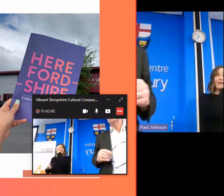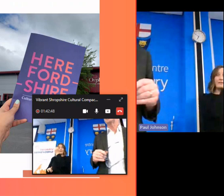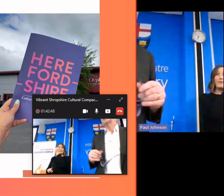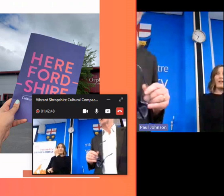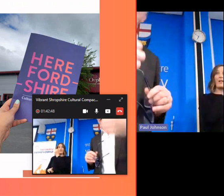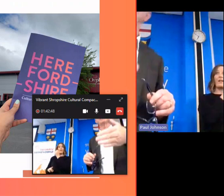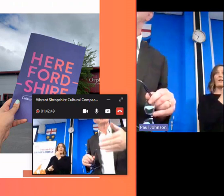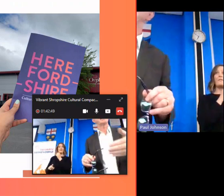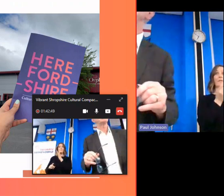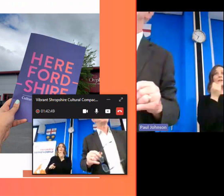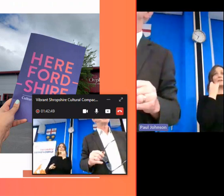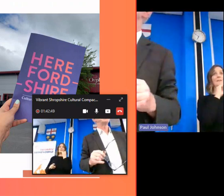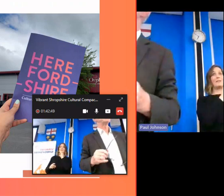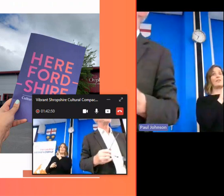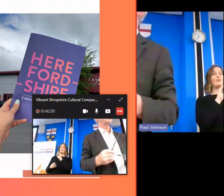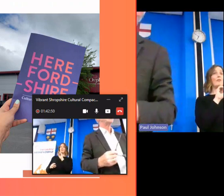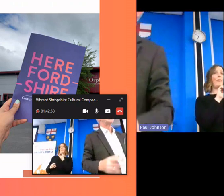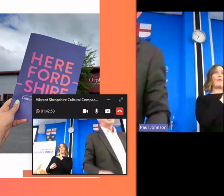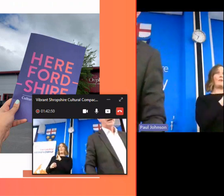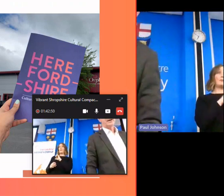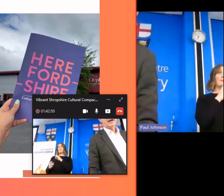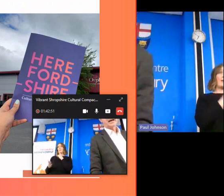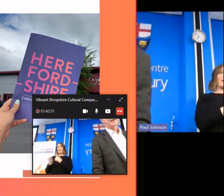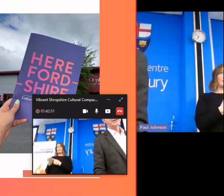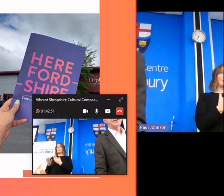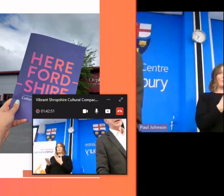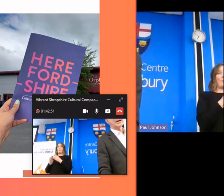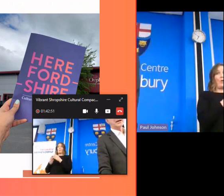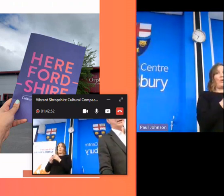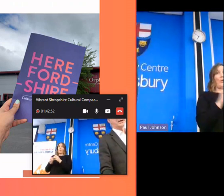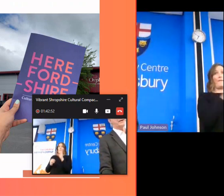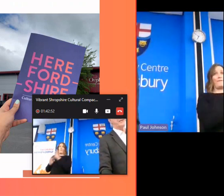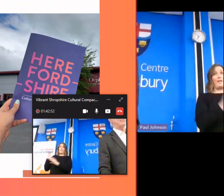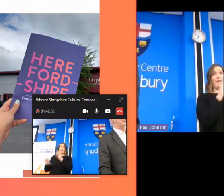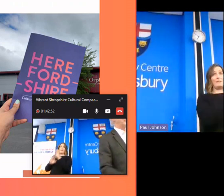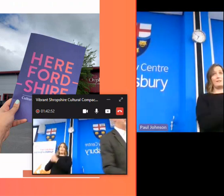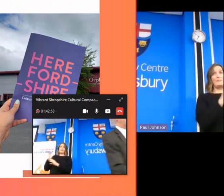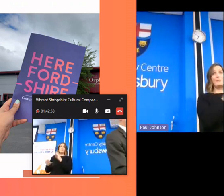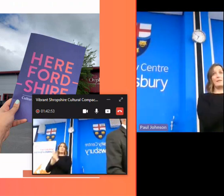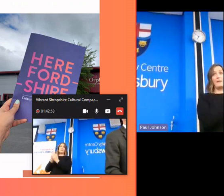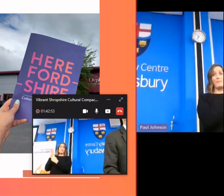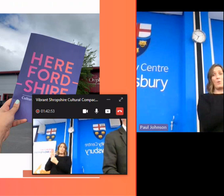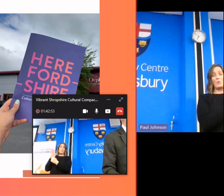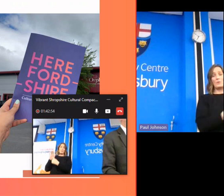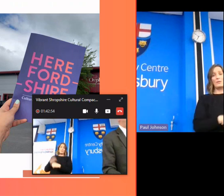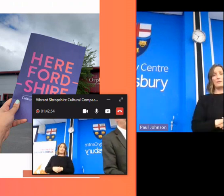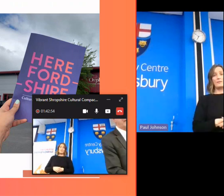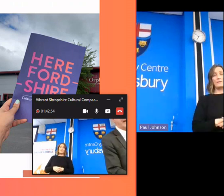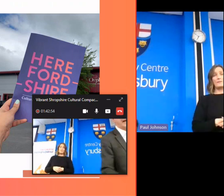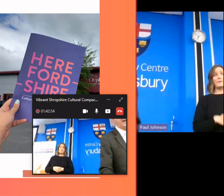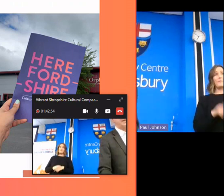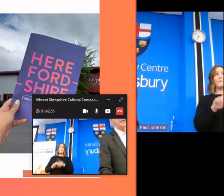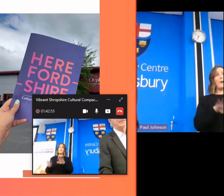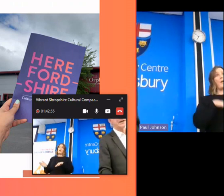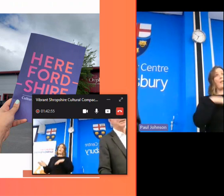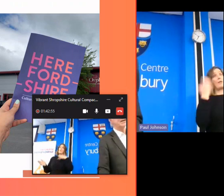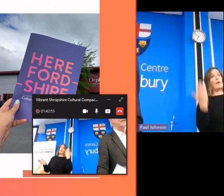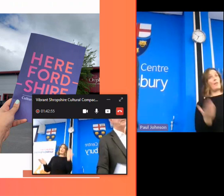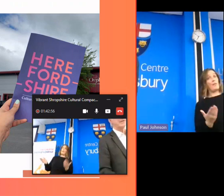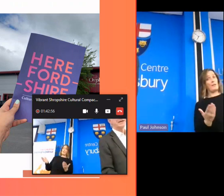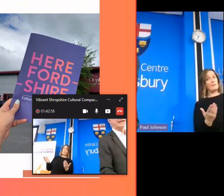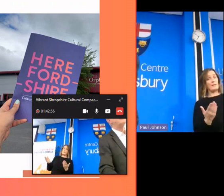did drink bring in 600 000 pounds or so um and uh and very importantly but on the other hand